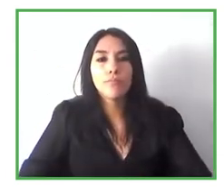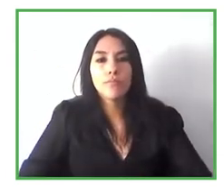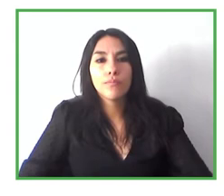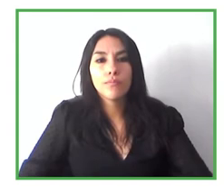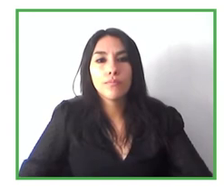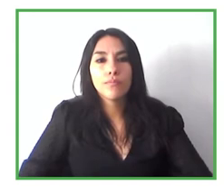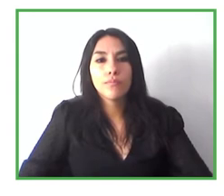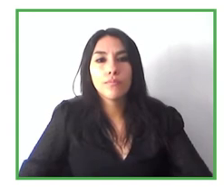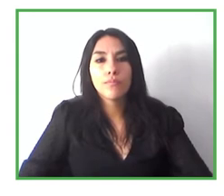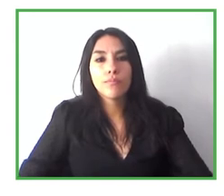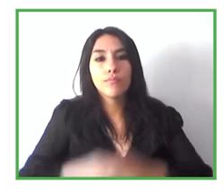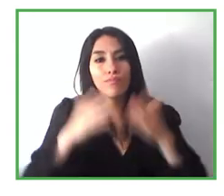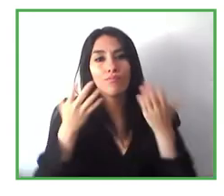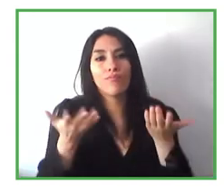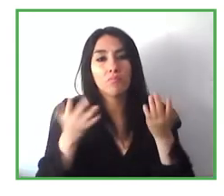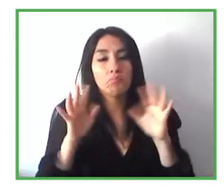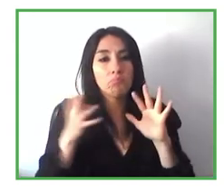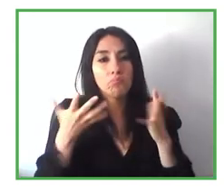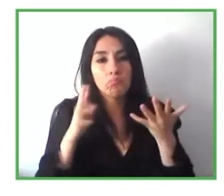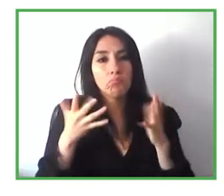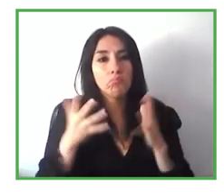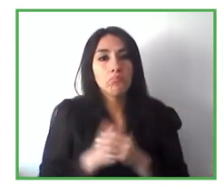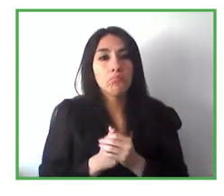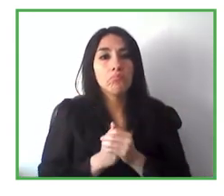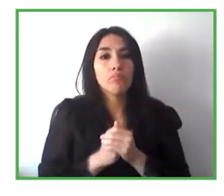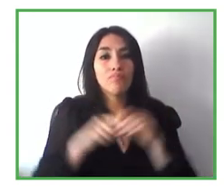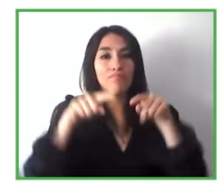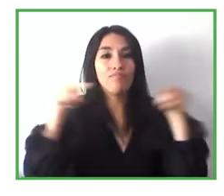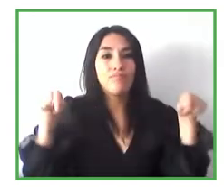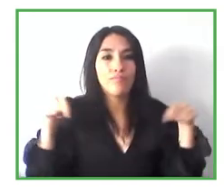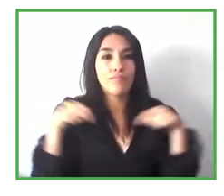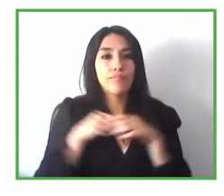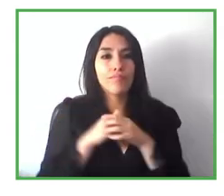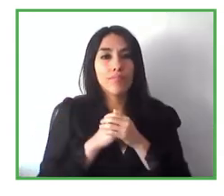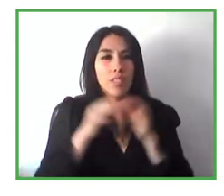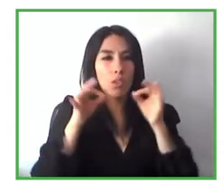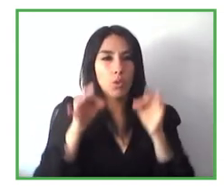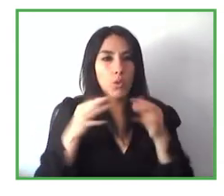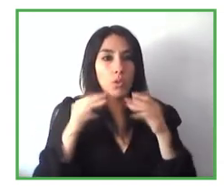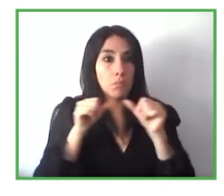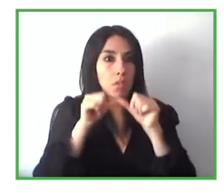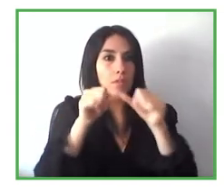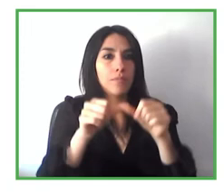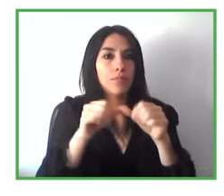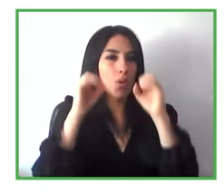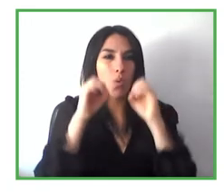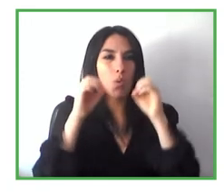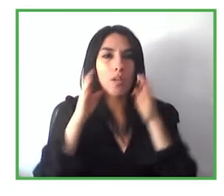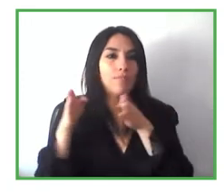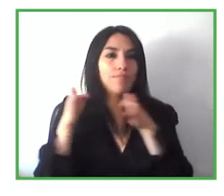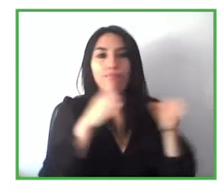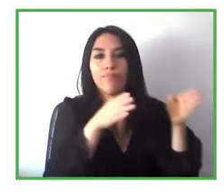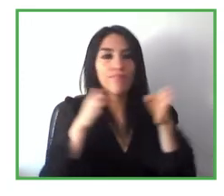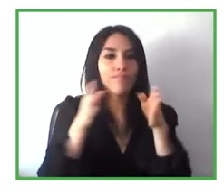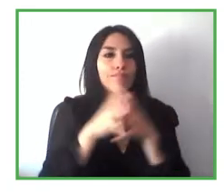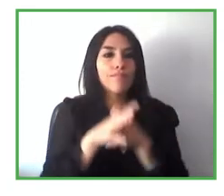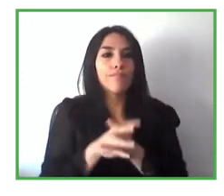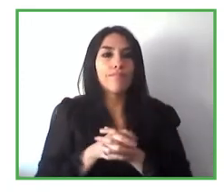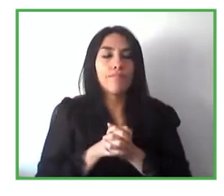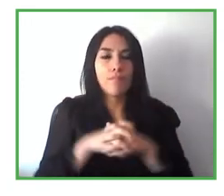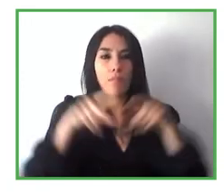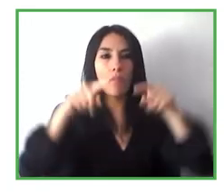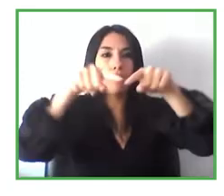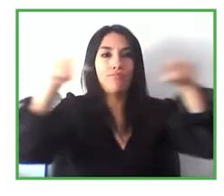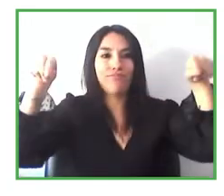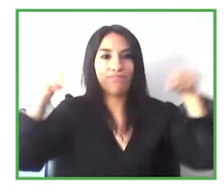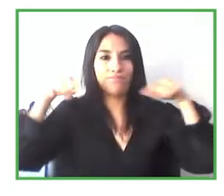is is pretty well. It's pretty good. I mean, it's established. So a user with